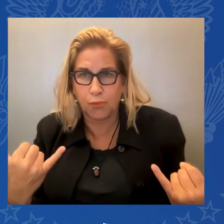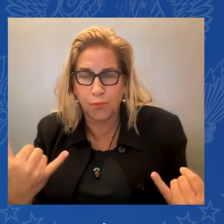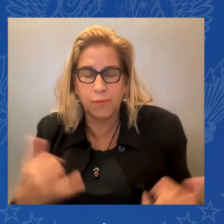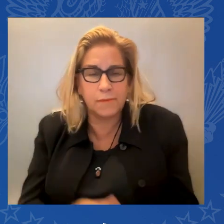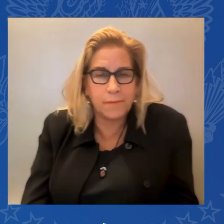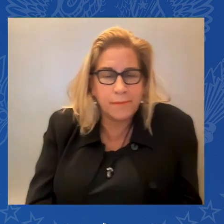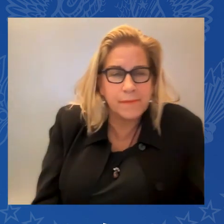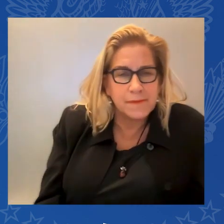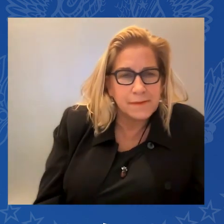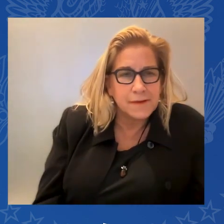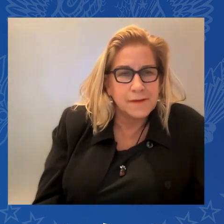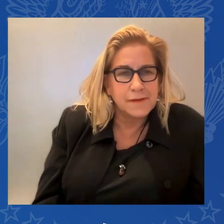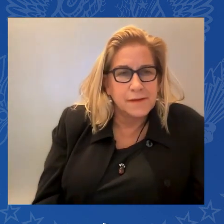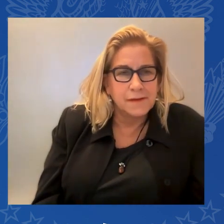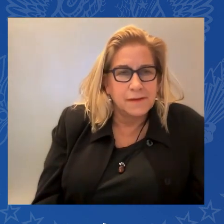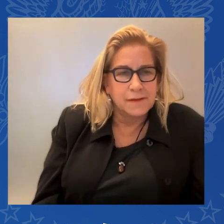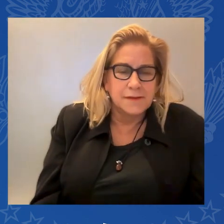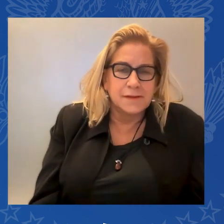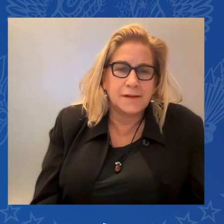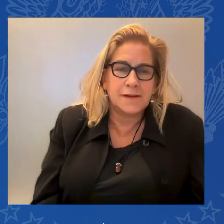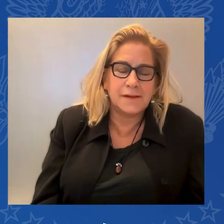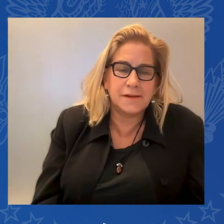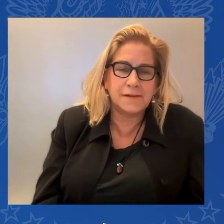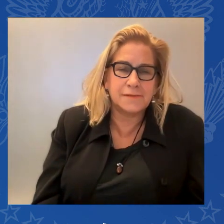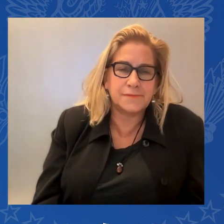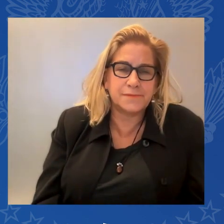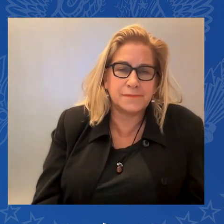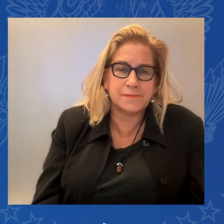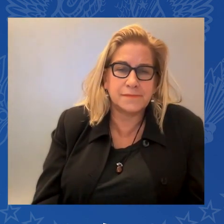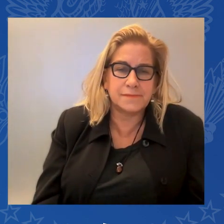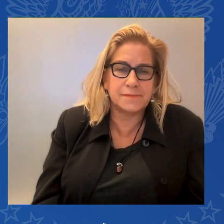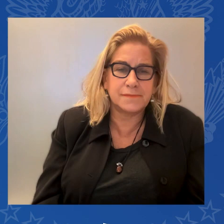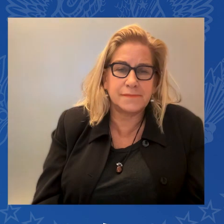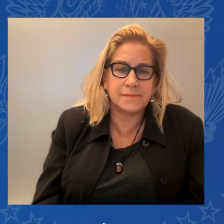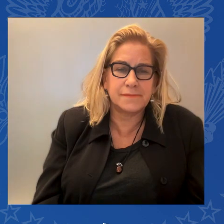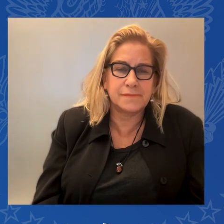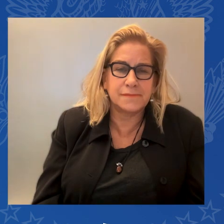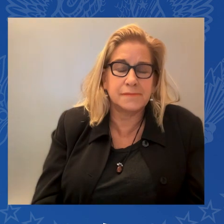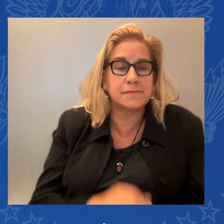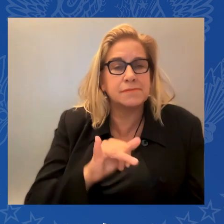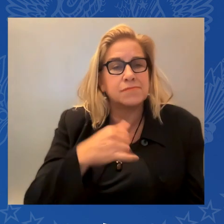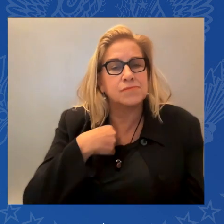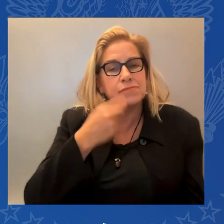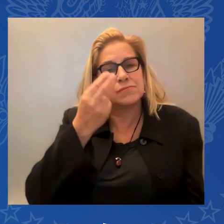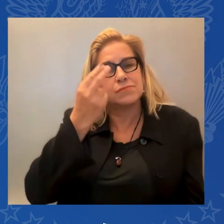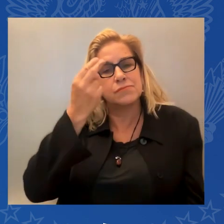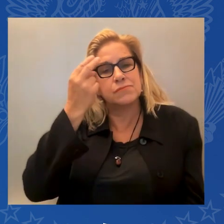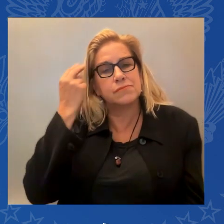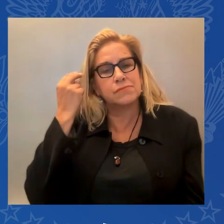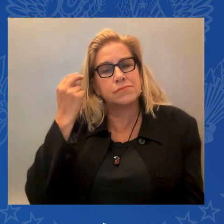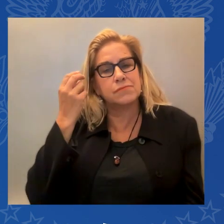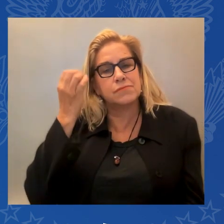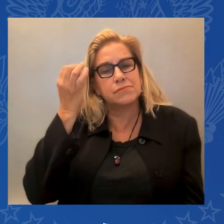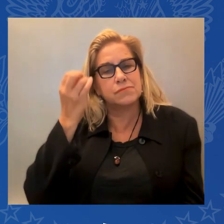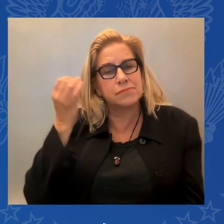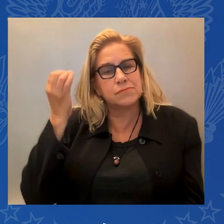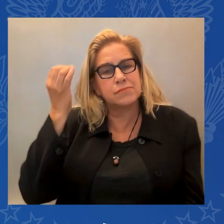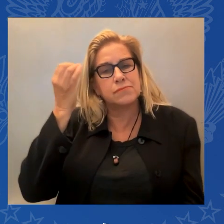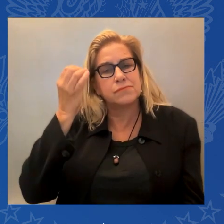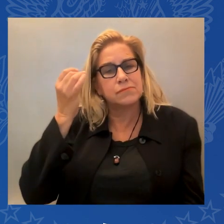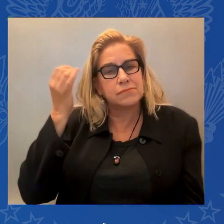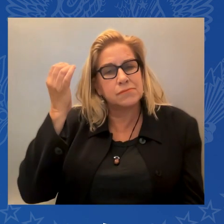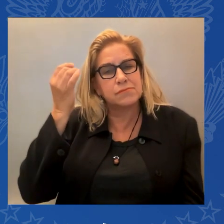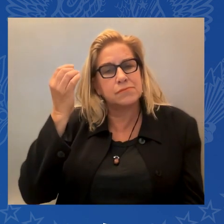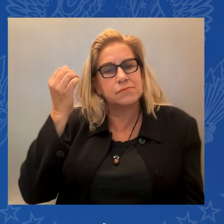As a reflection of the important role each plays in the fabric of our nation. You know, in moments big and small, America is about how we